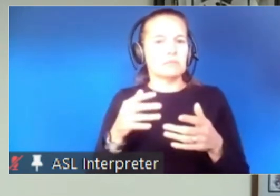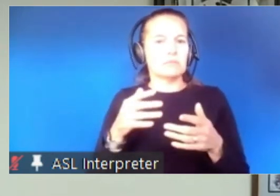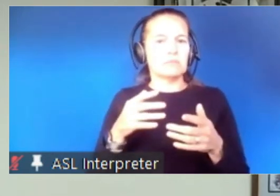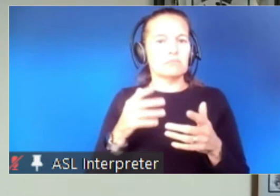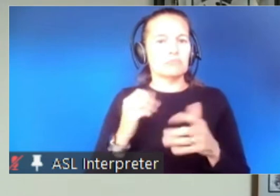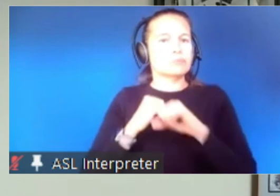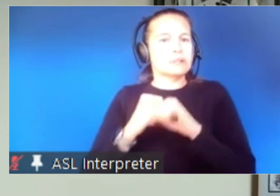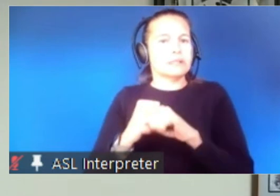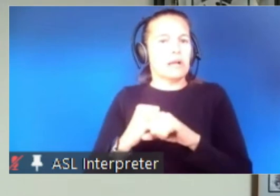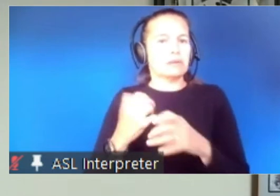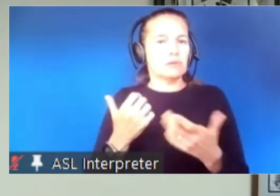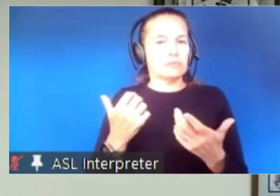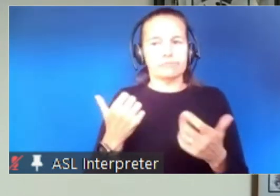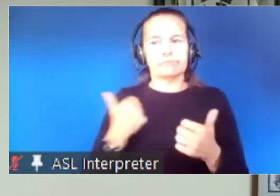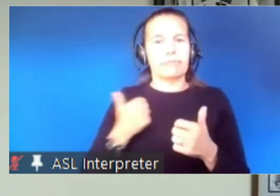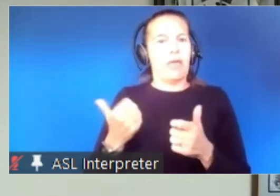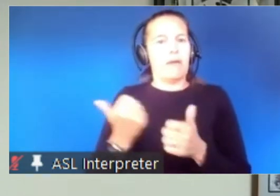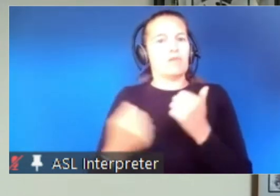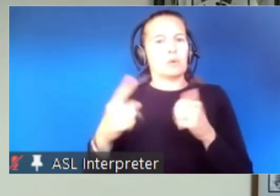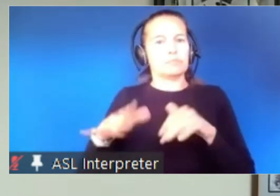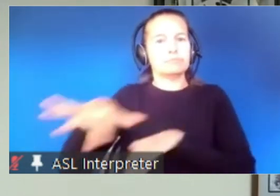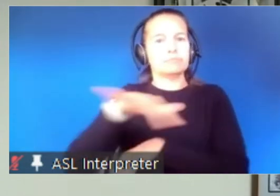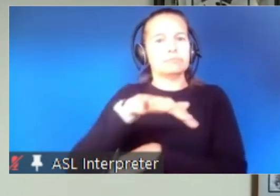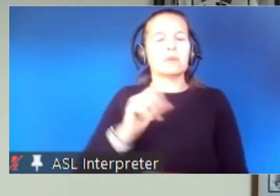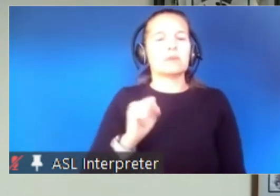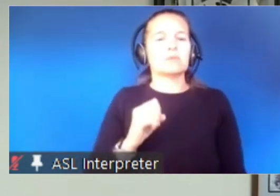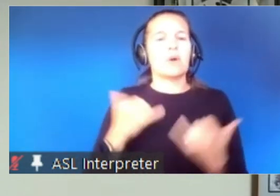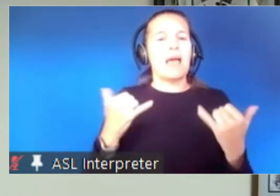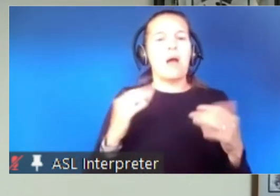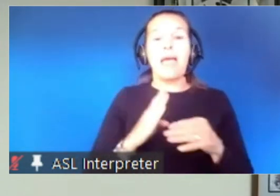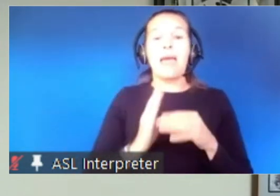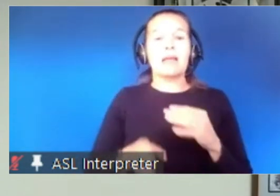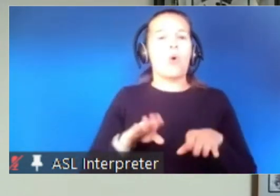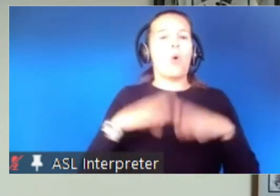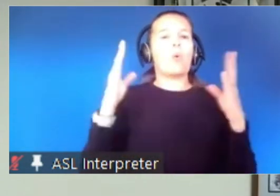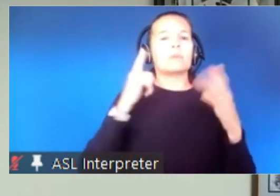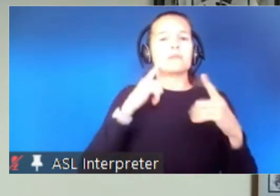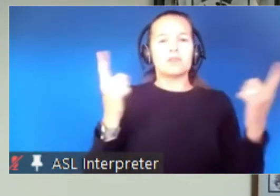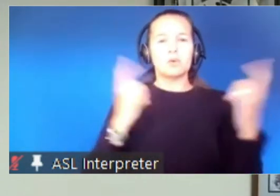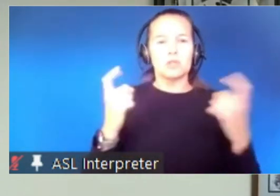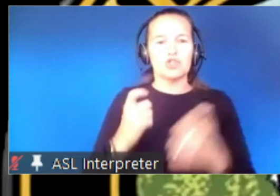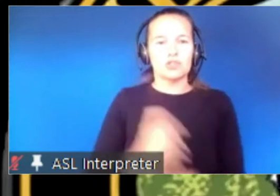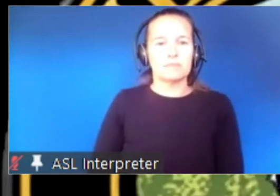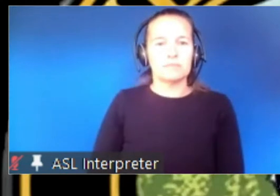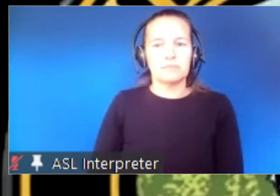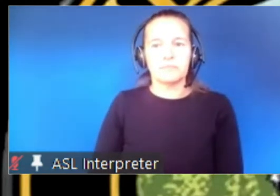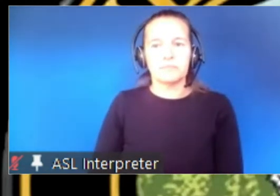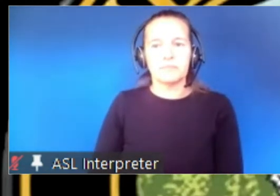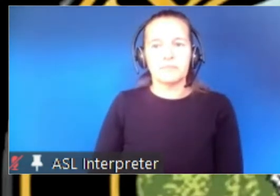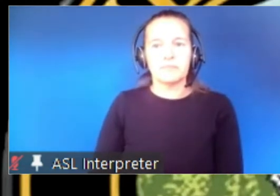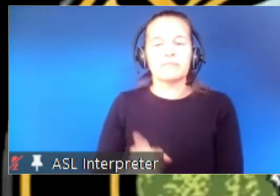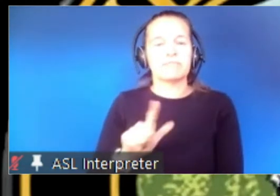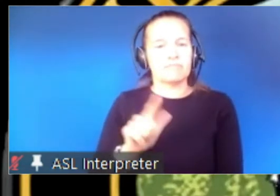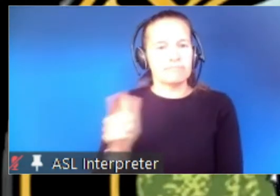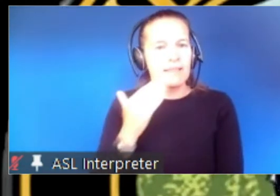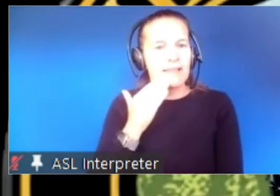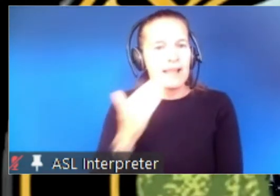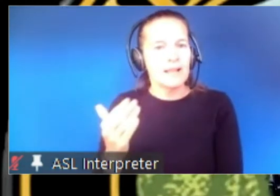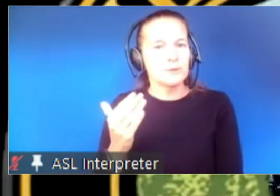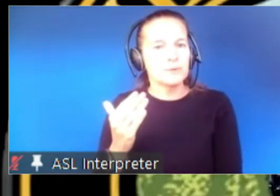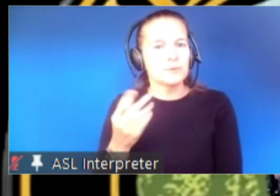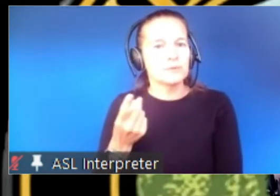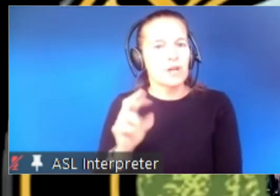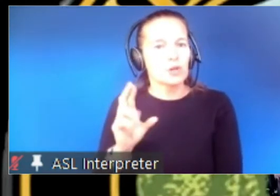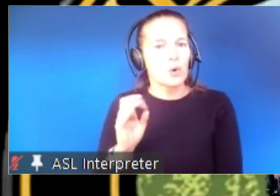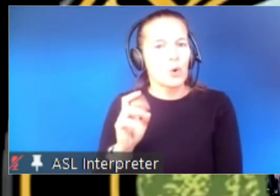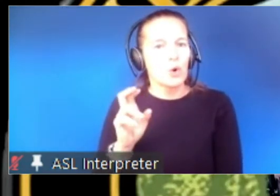we've made with that i'll end and we'll be open for questions thank you dr corn now we're going to throw it over to